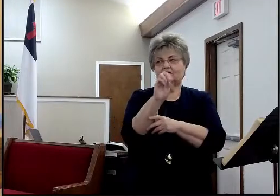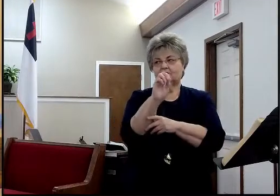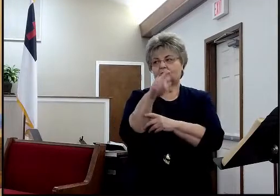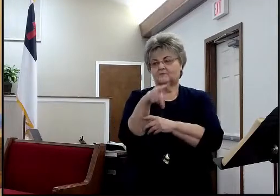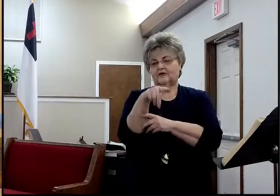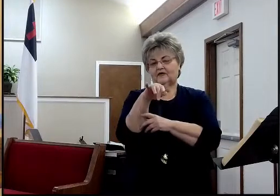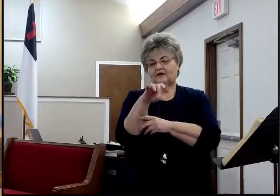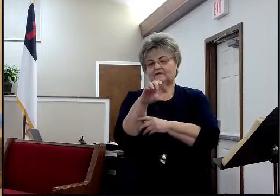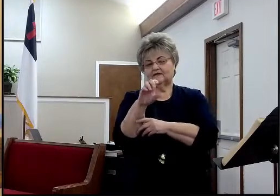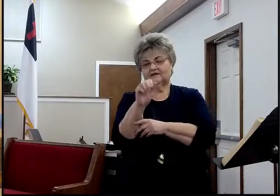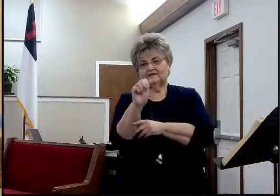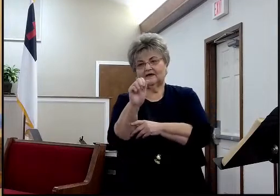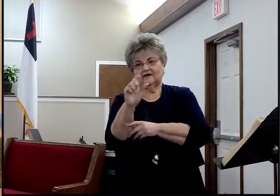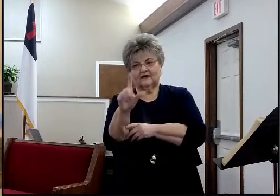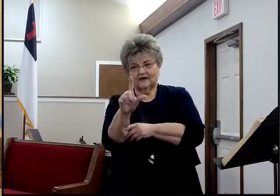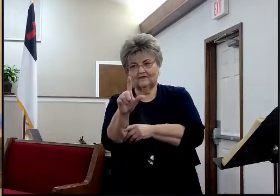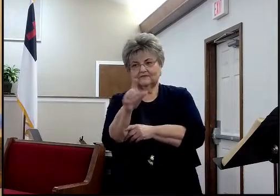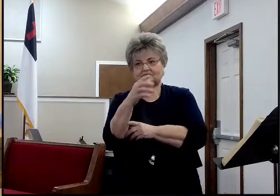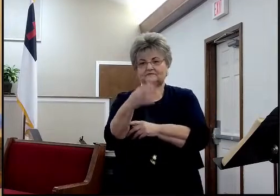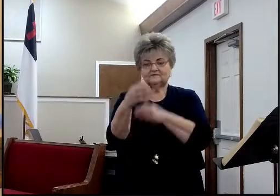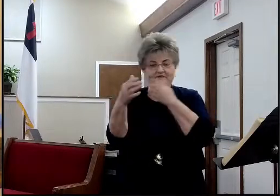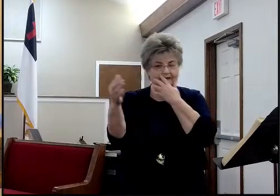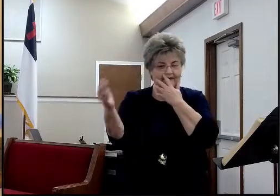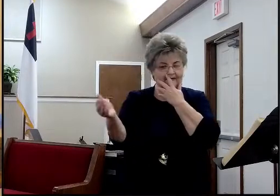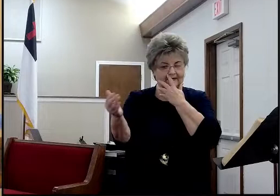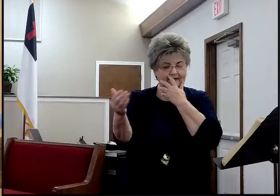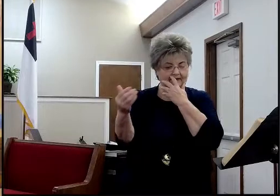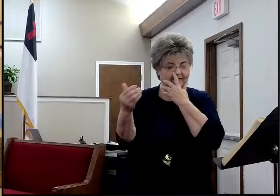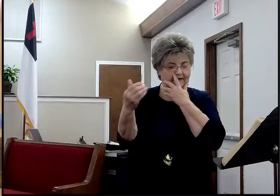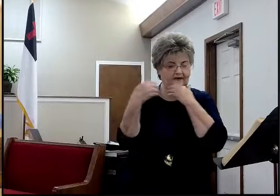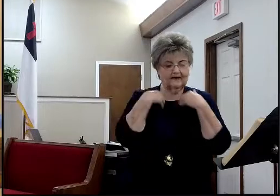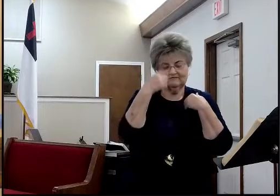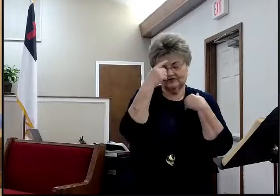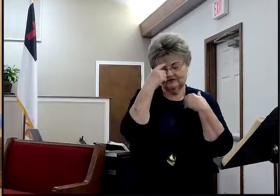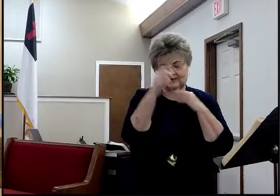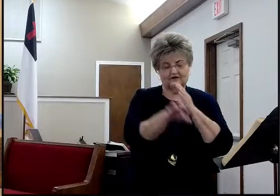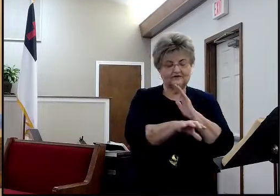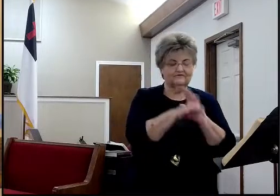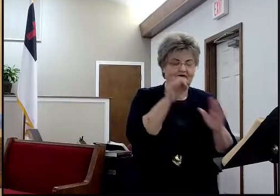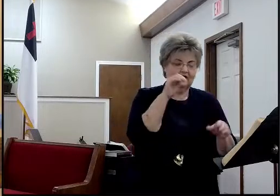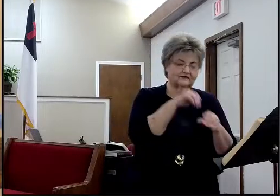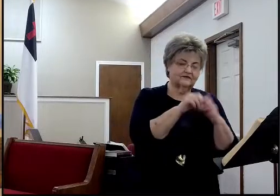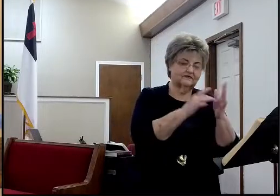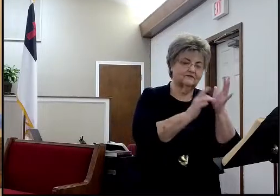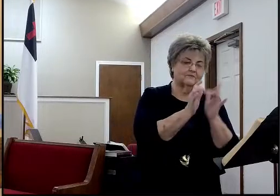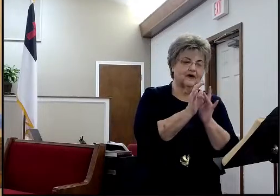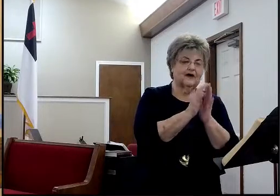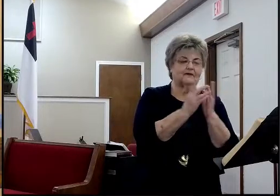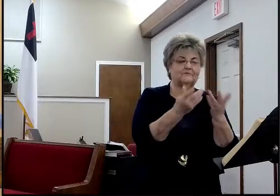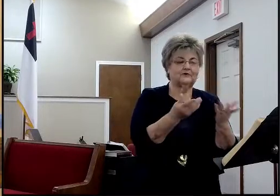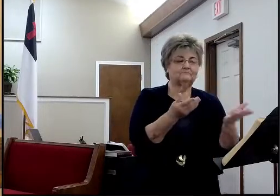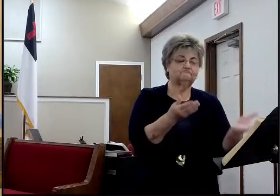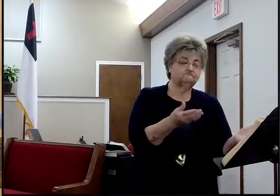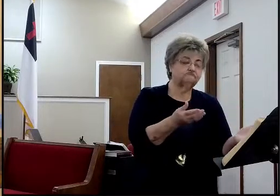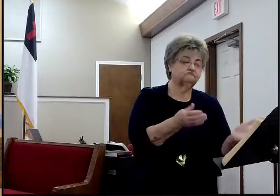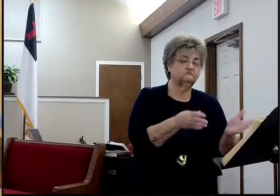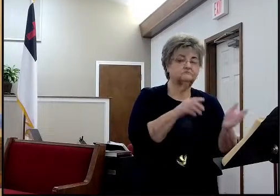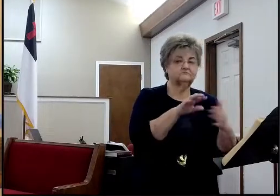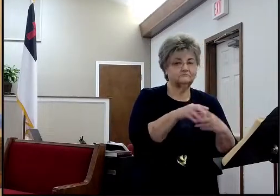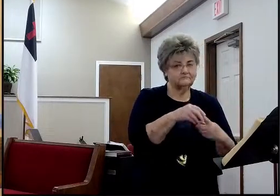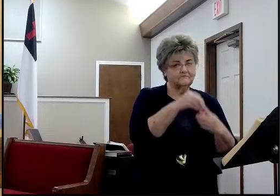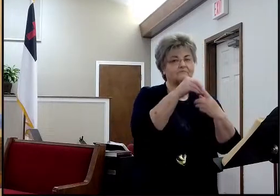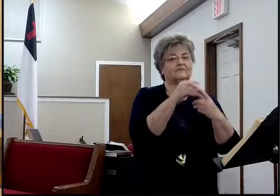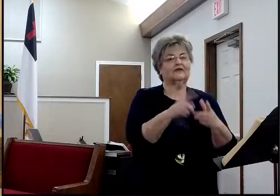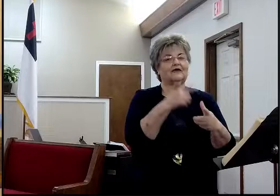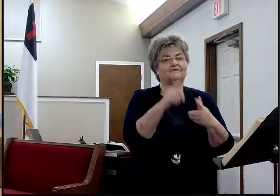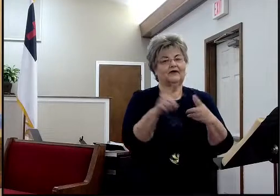preacher, that's kind of what you gravitate to. You have a thought and you go to the Bible and you find it, you know. And then as you develop, you